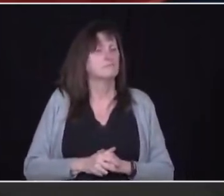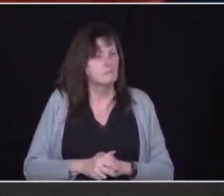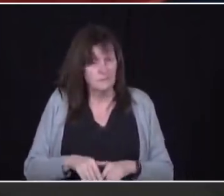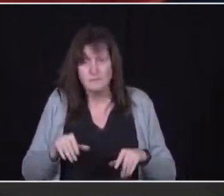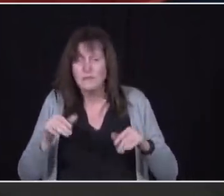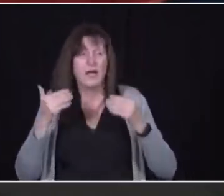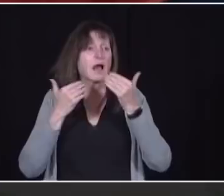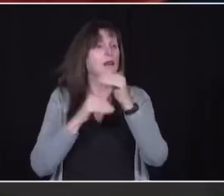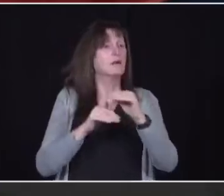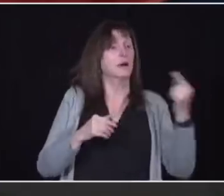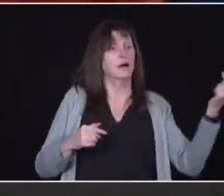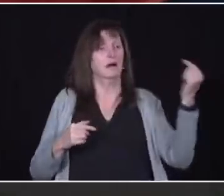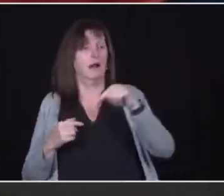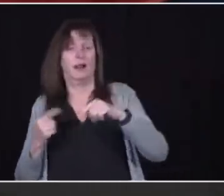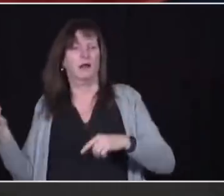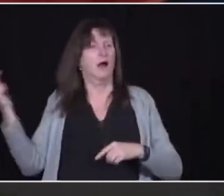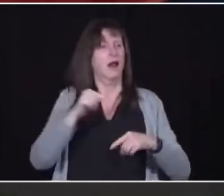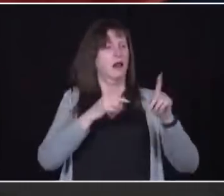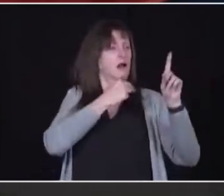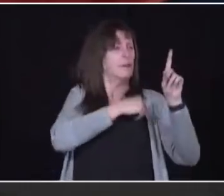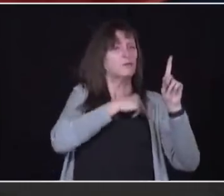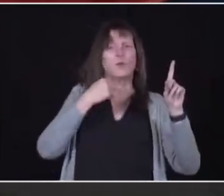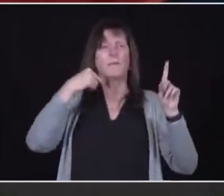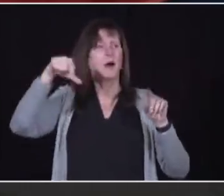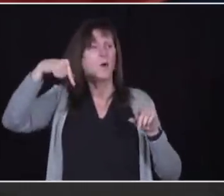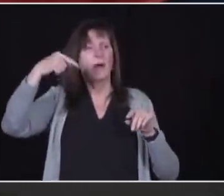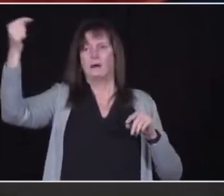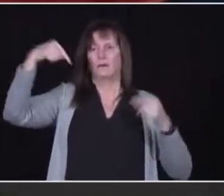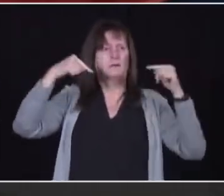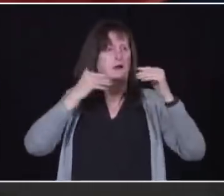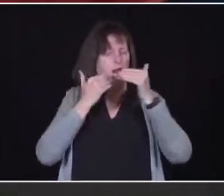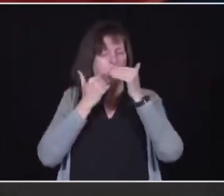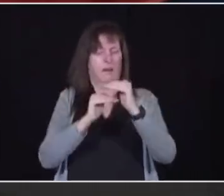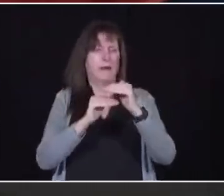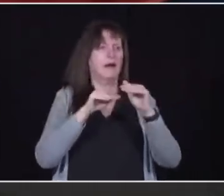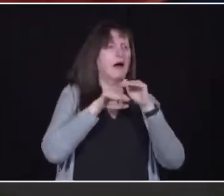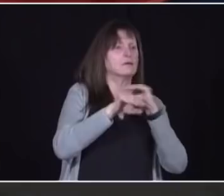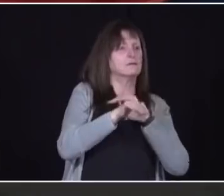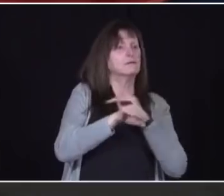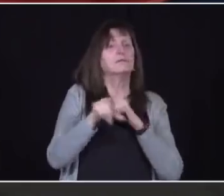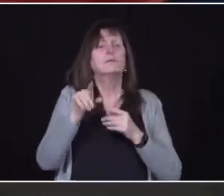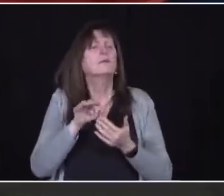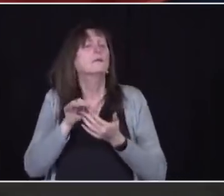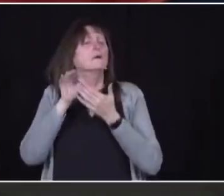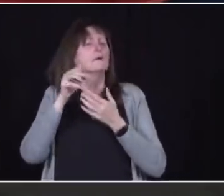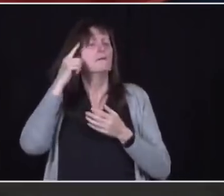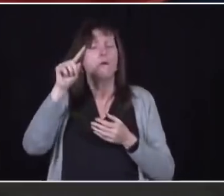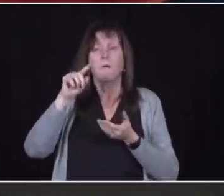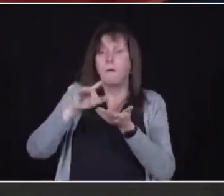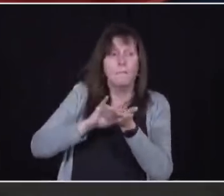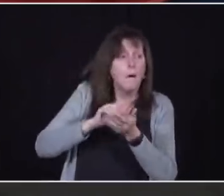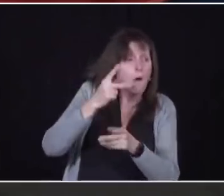provinces of Manitoba and Quebec, with exceptions such as work, medical care or transportation of goods.